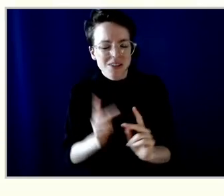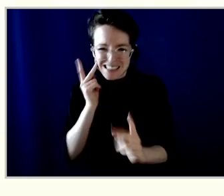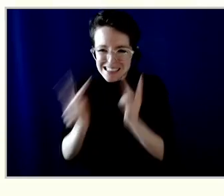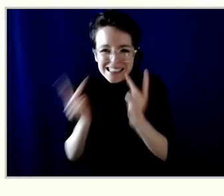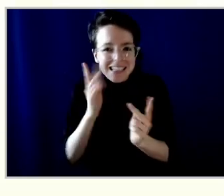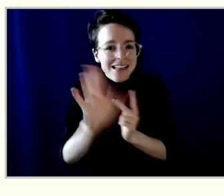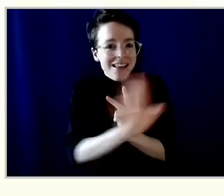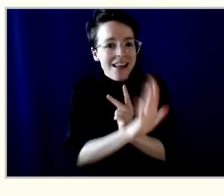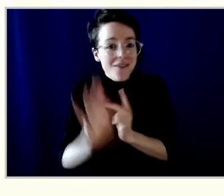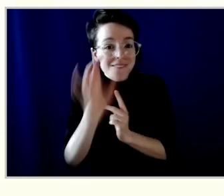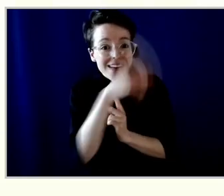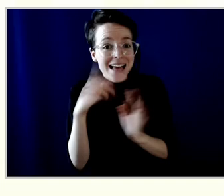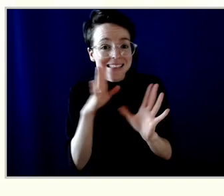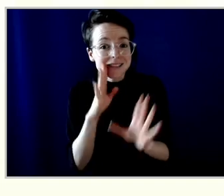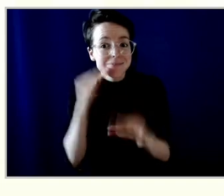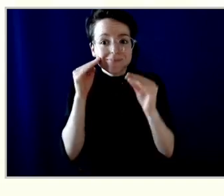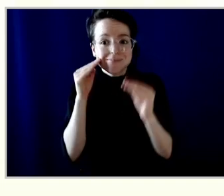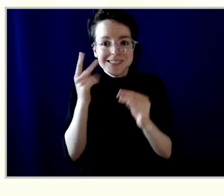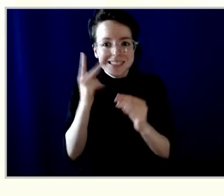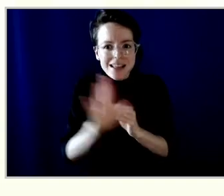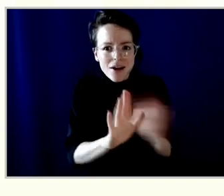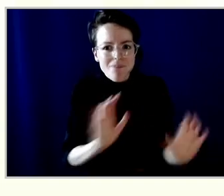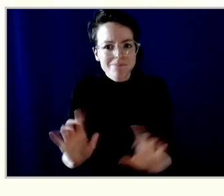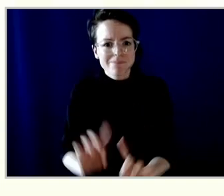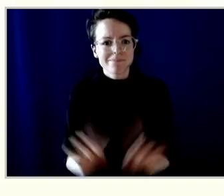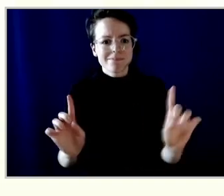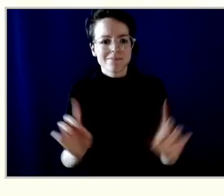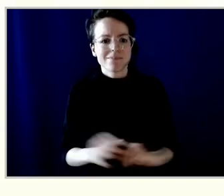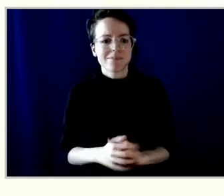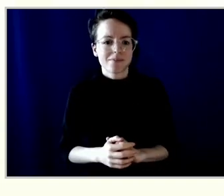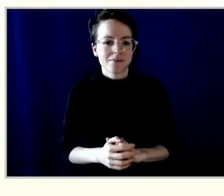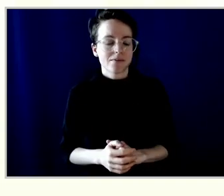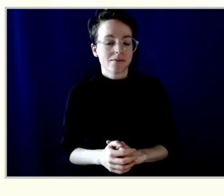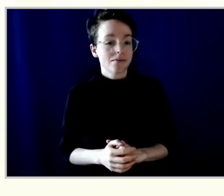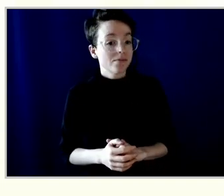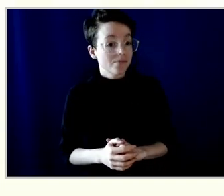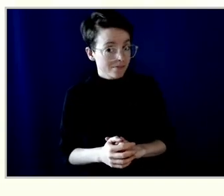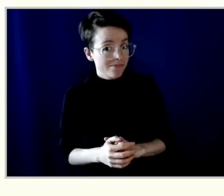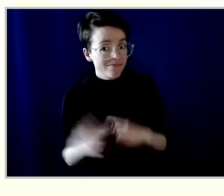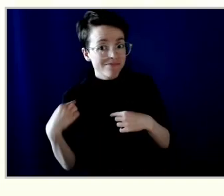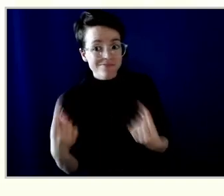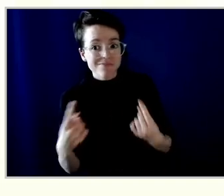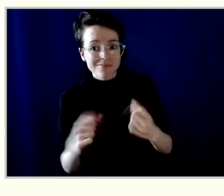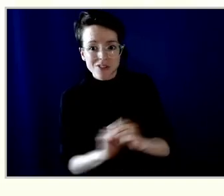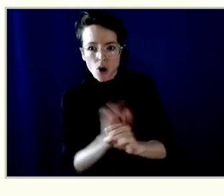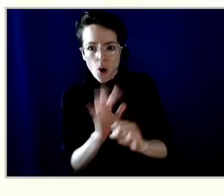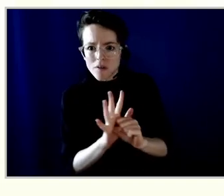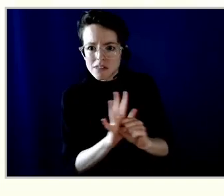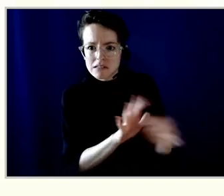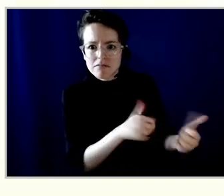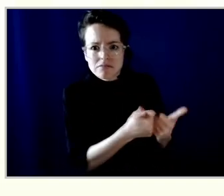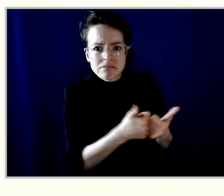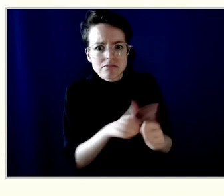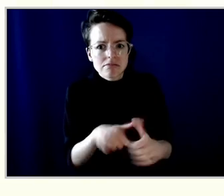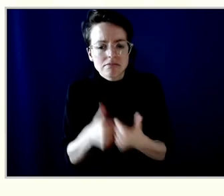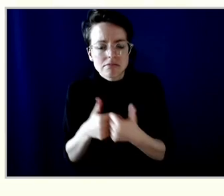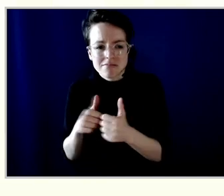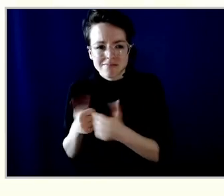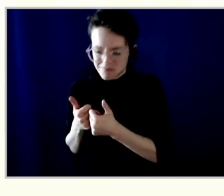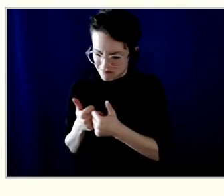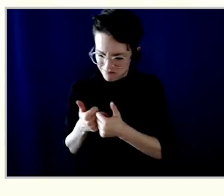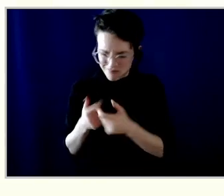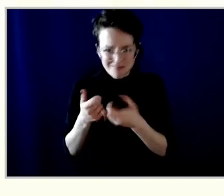act. During COVID, they have been there for the neighborhood. They've been there for me.